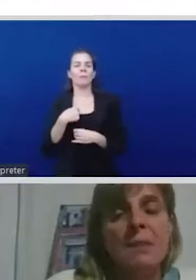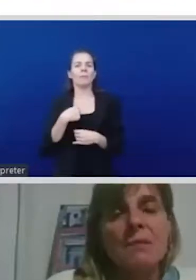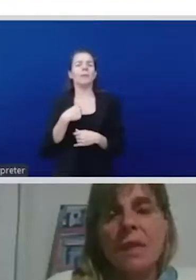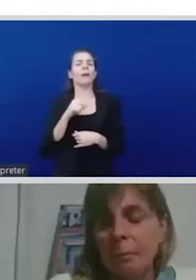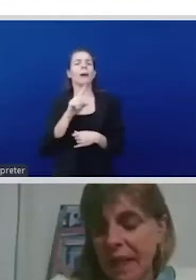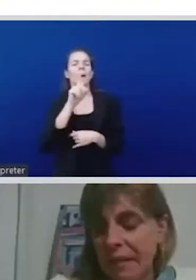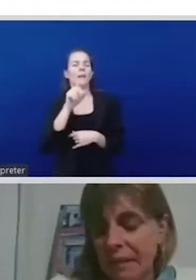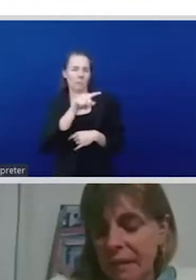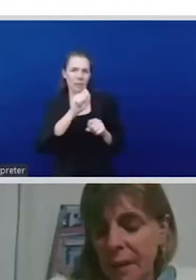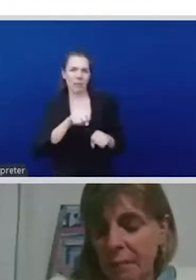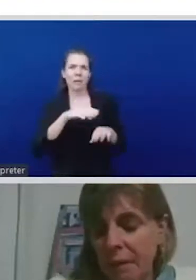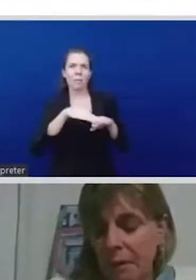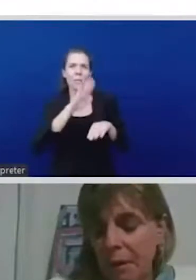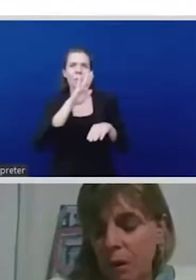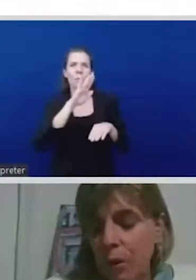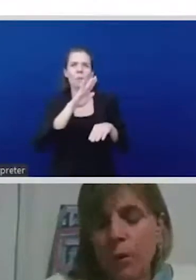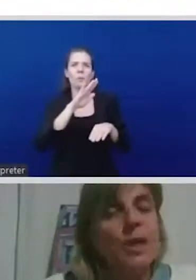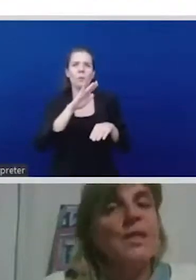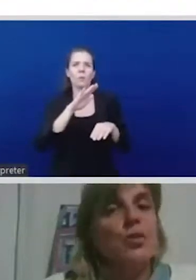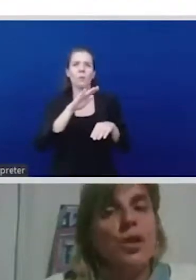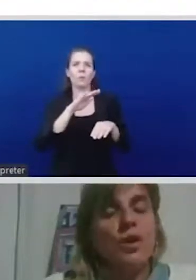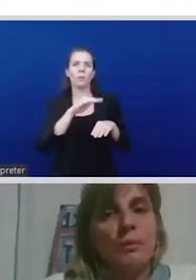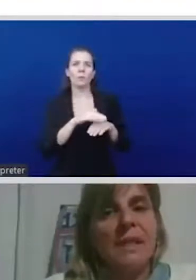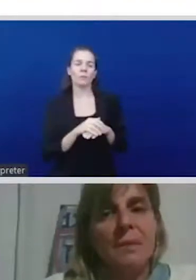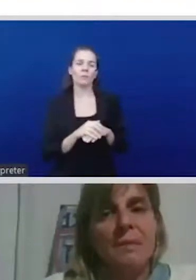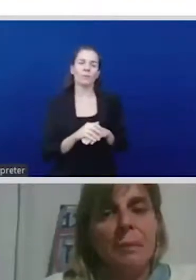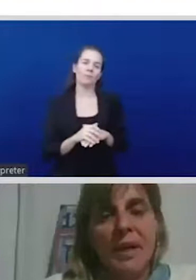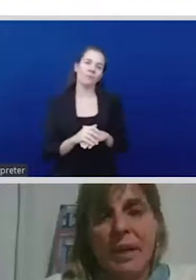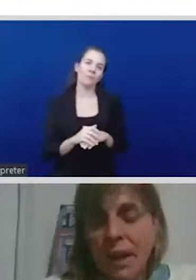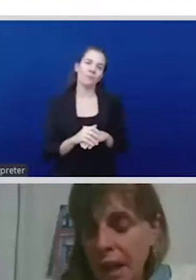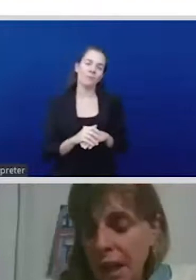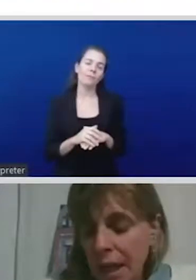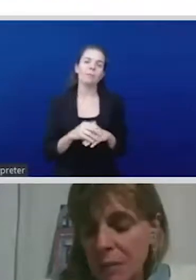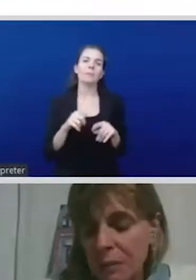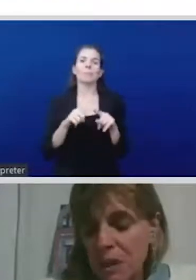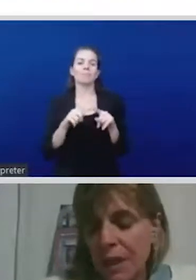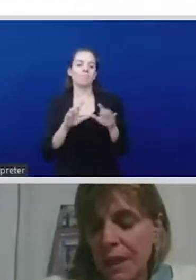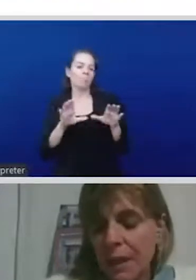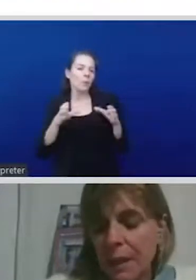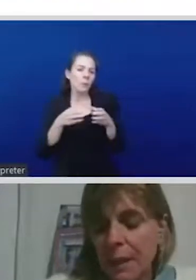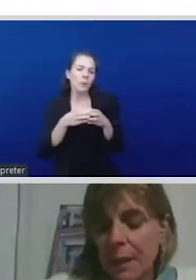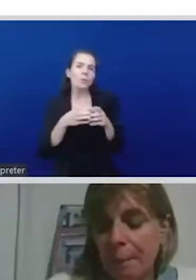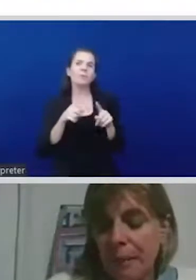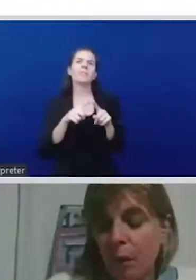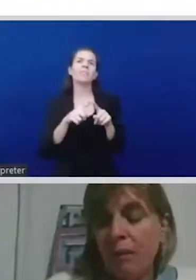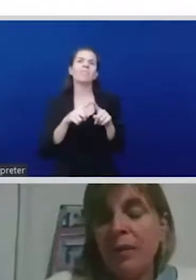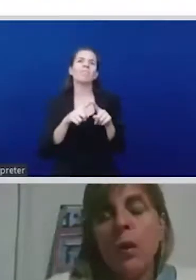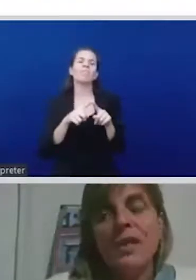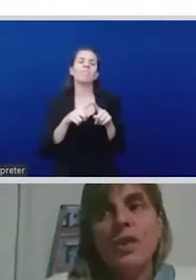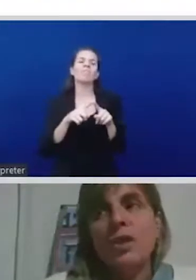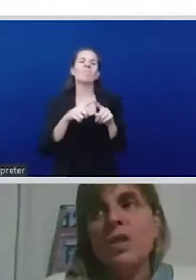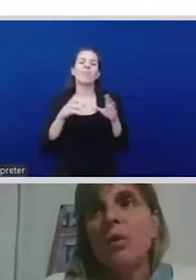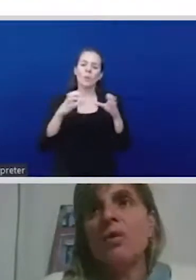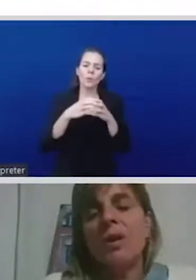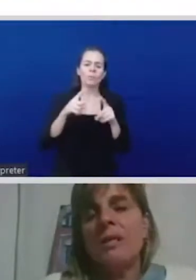that make them go through this situation of pandemia better and especially one of the questions